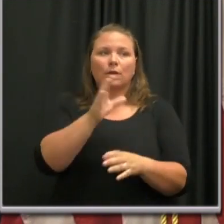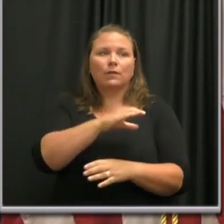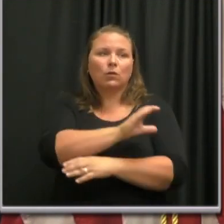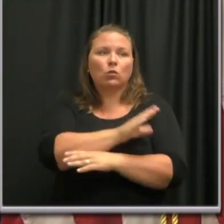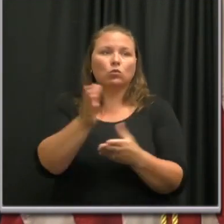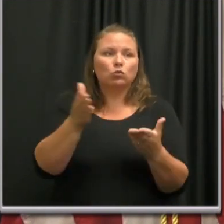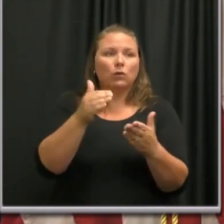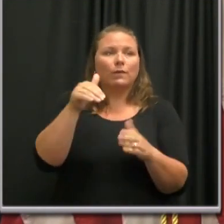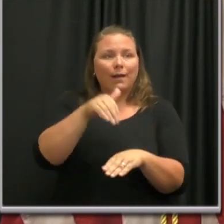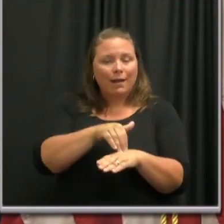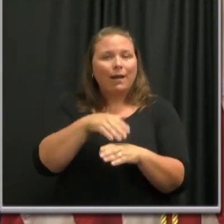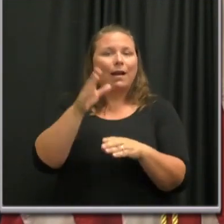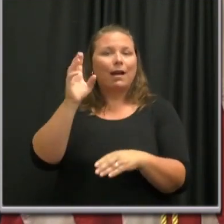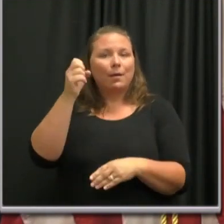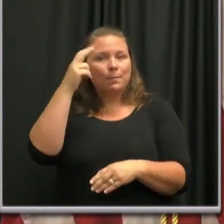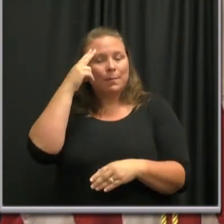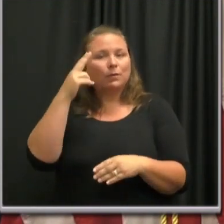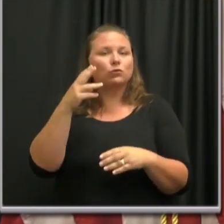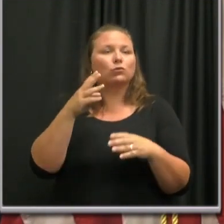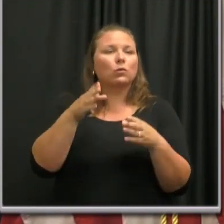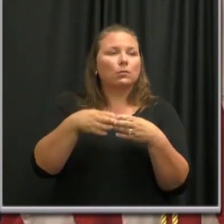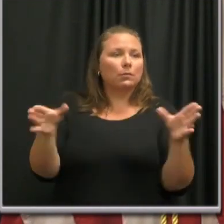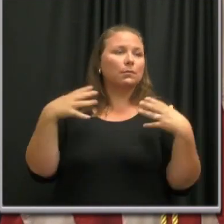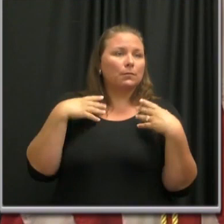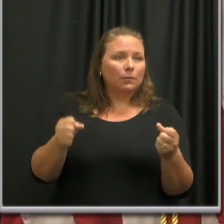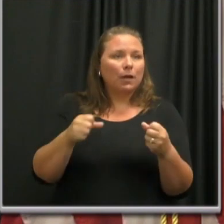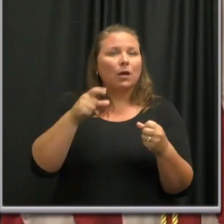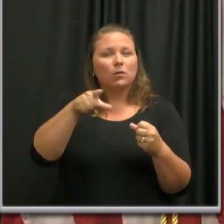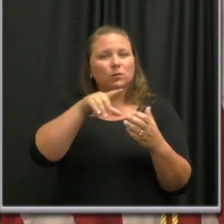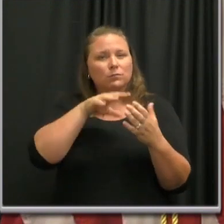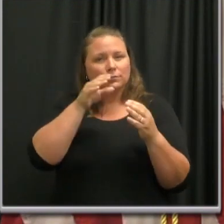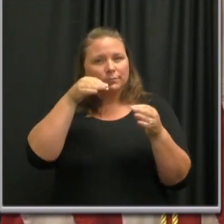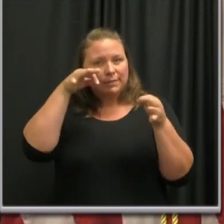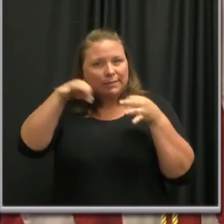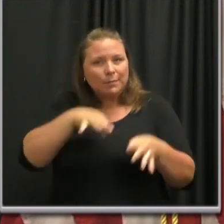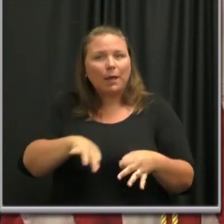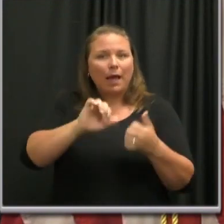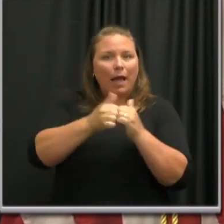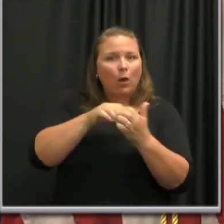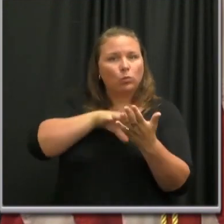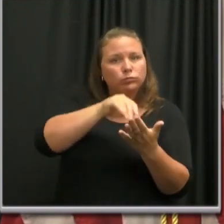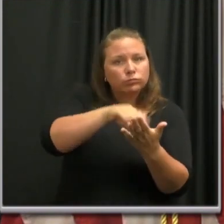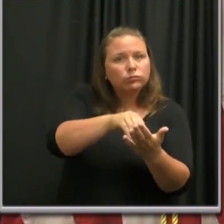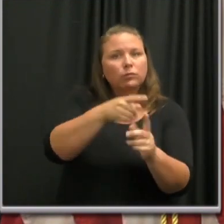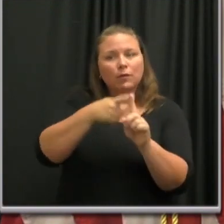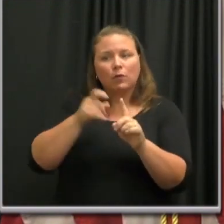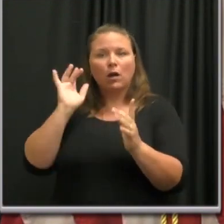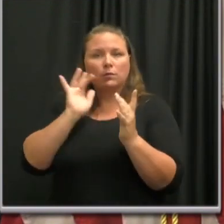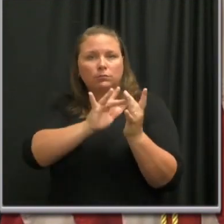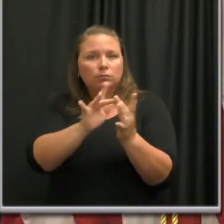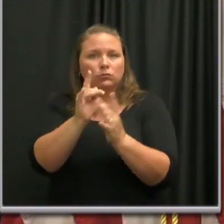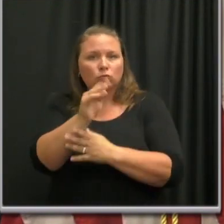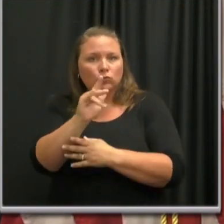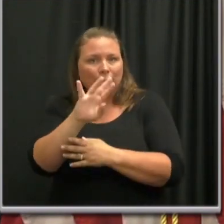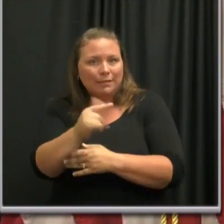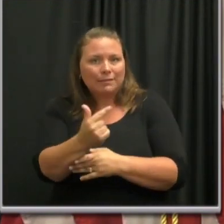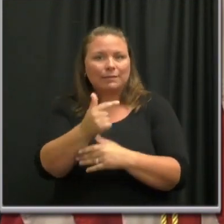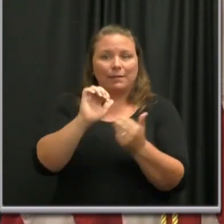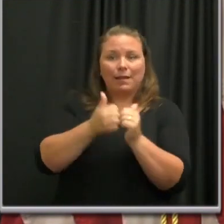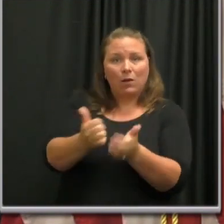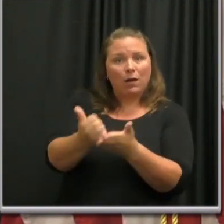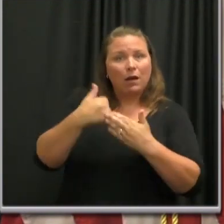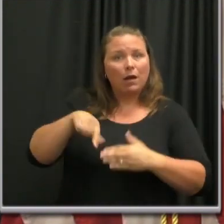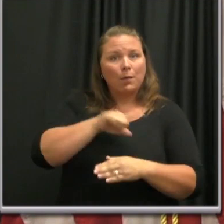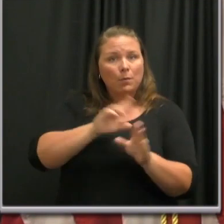who is here to talk about the lessons we've learned from contact tracing and how they've informed our phased reopening decisions.